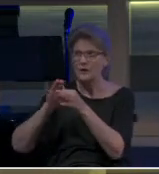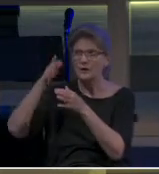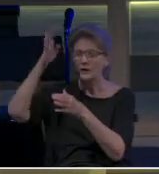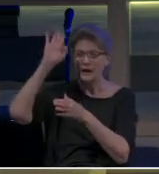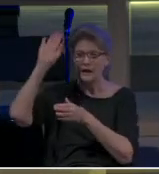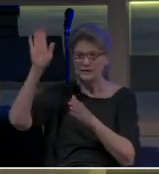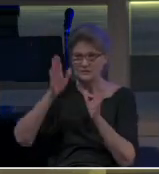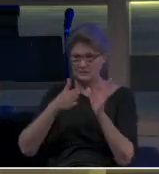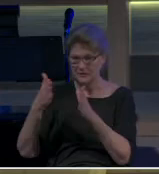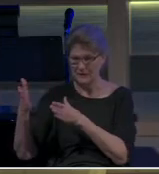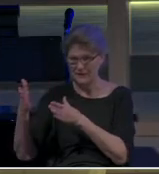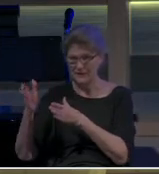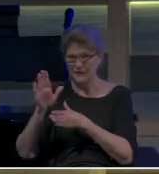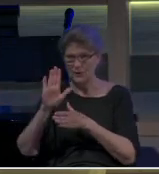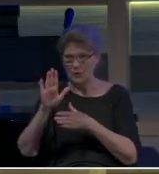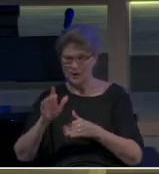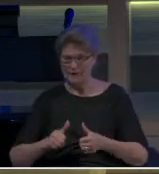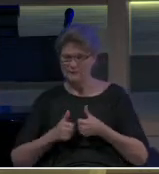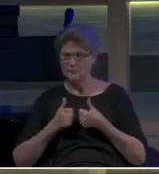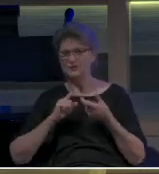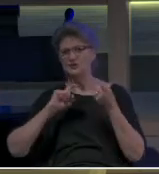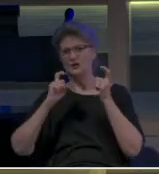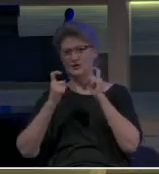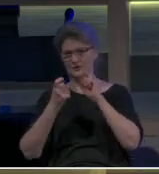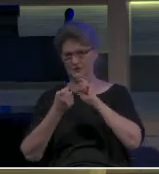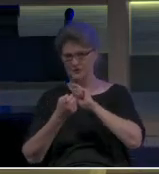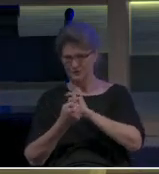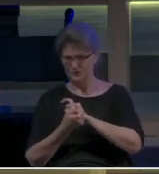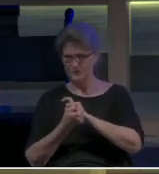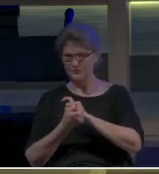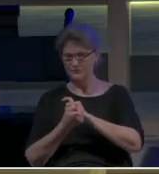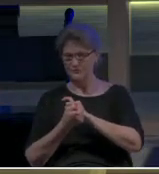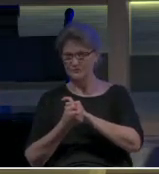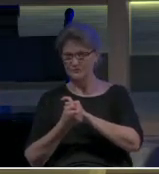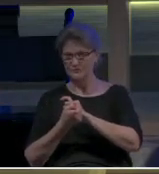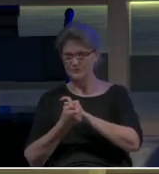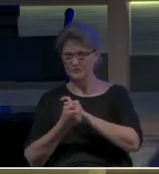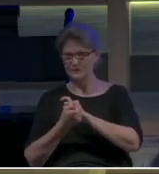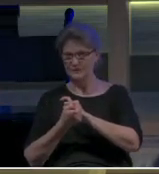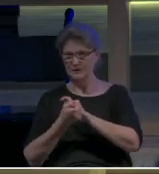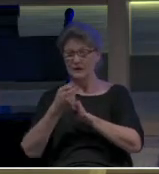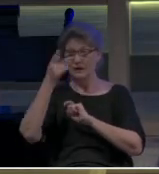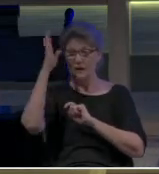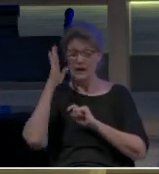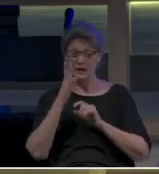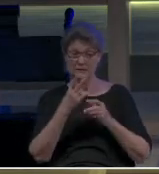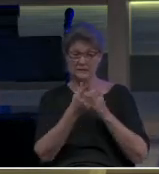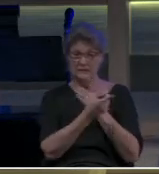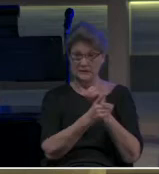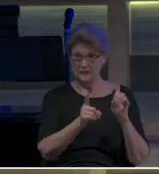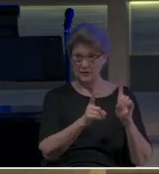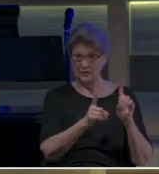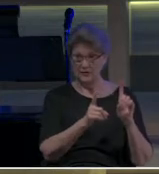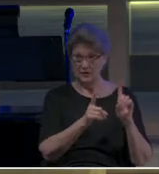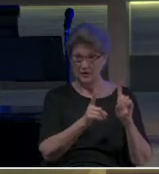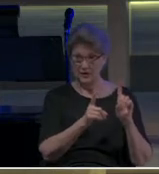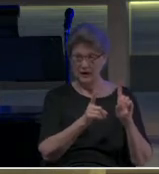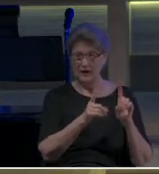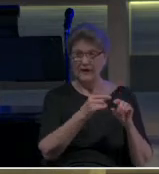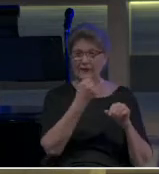a changed life, right? God delivered our ancestors from Egypt, yes?